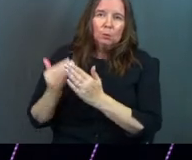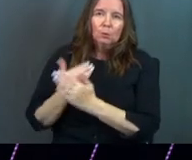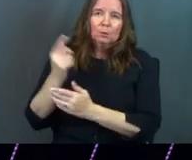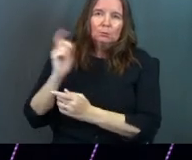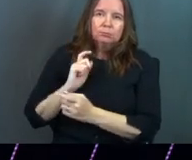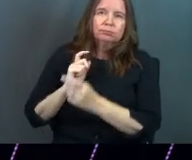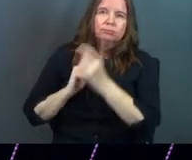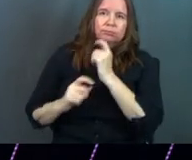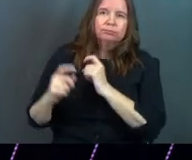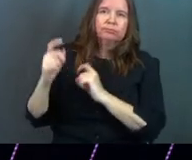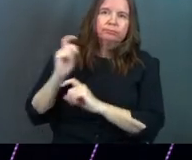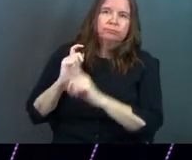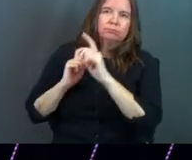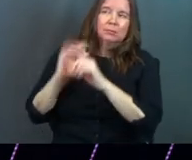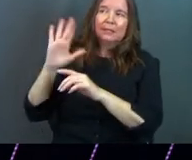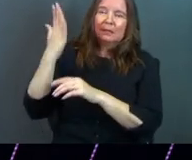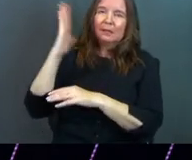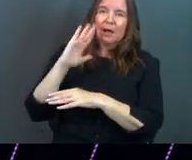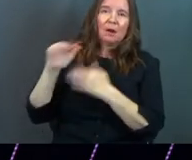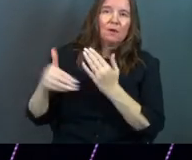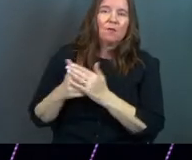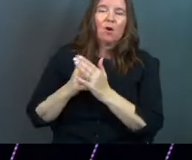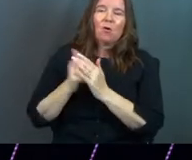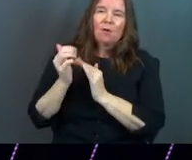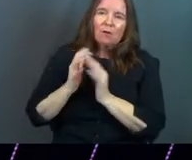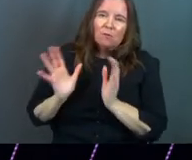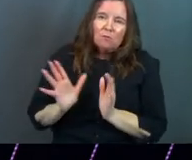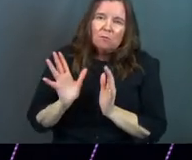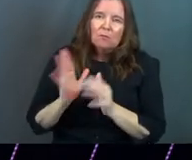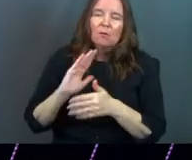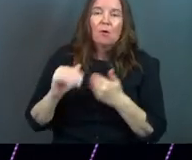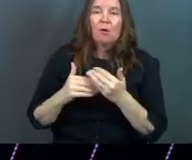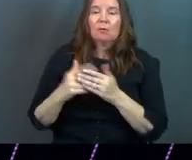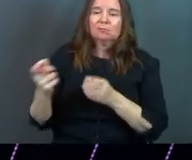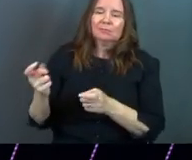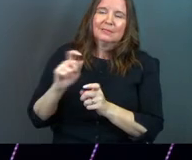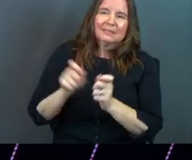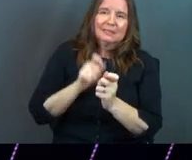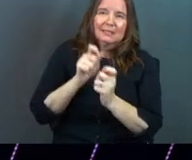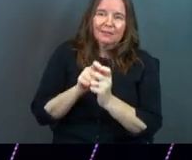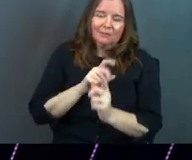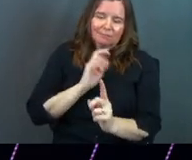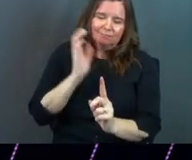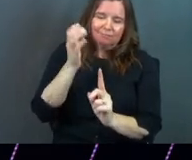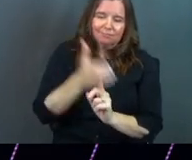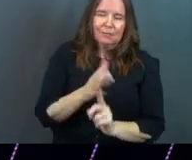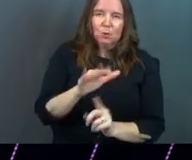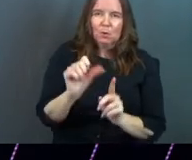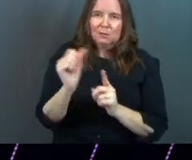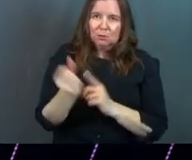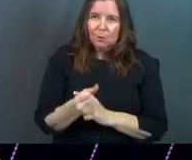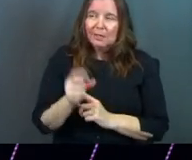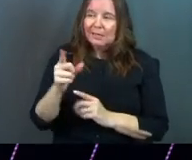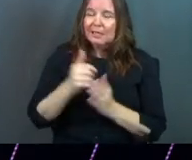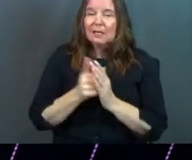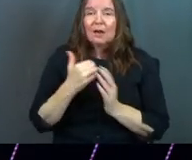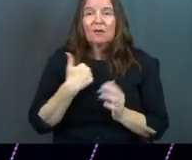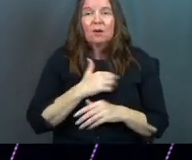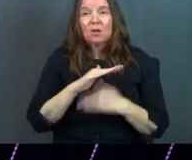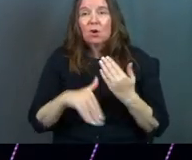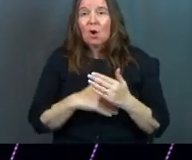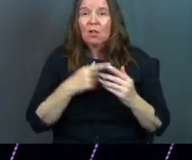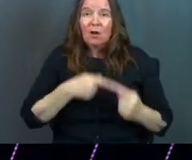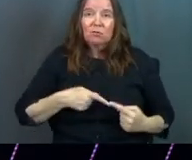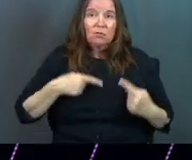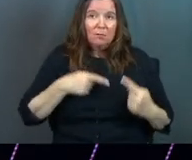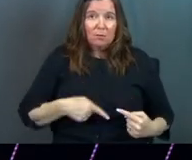the time into your life. He's the God of all comfort. He's brought comfort specifically into your situation. He comforts us in